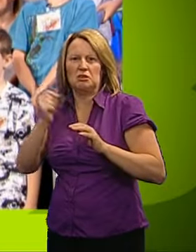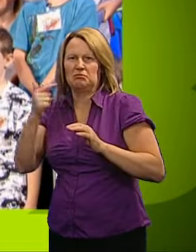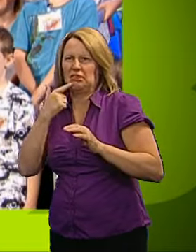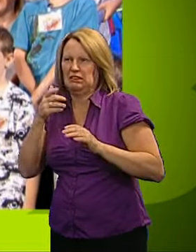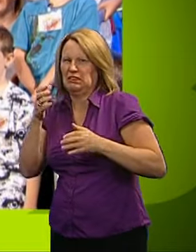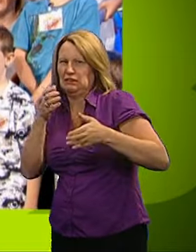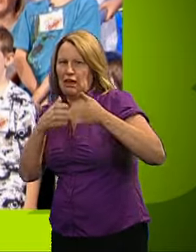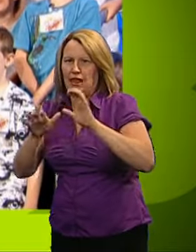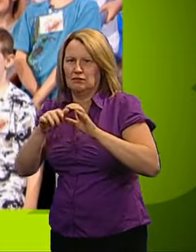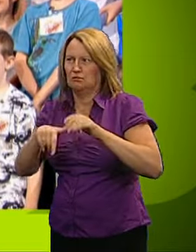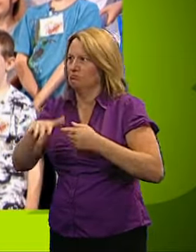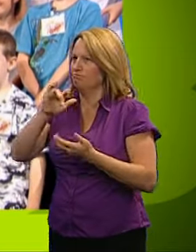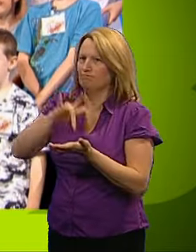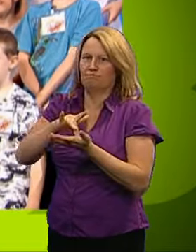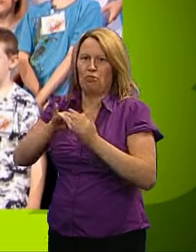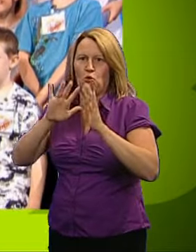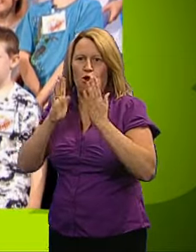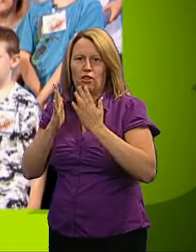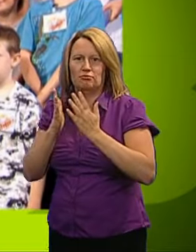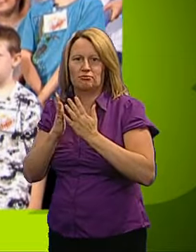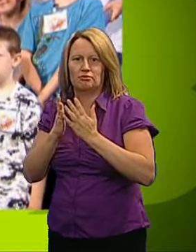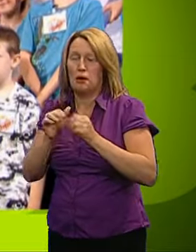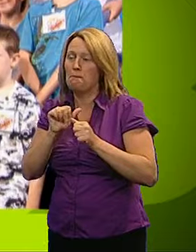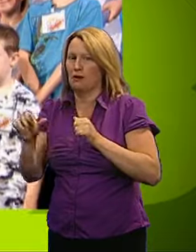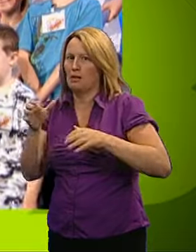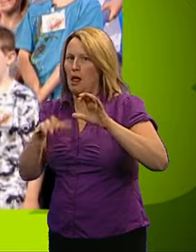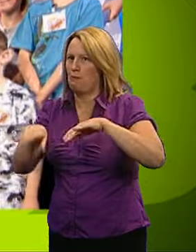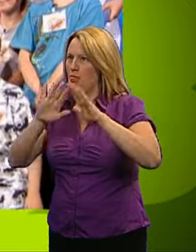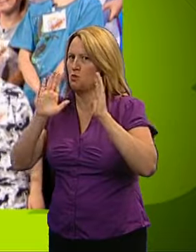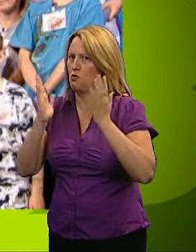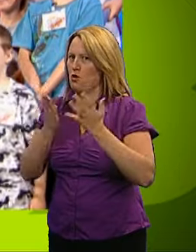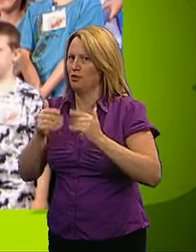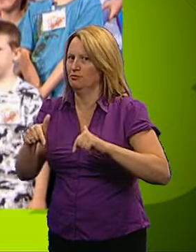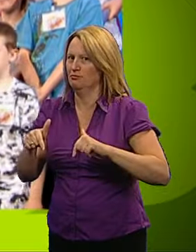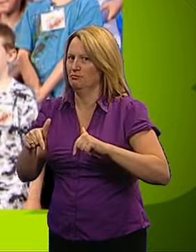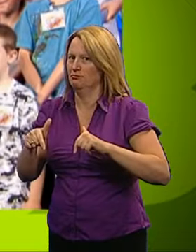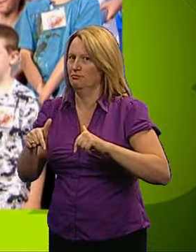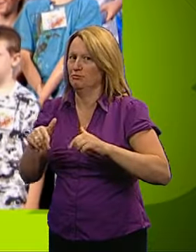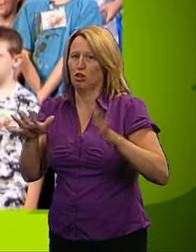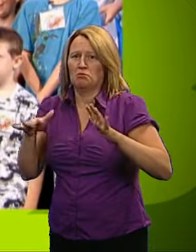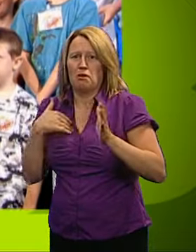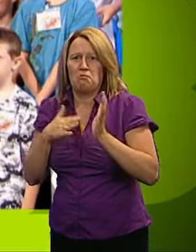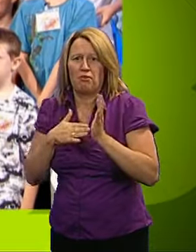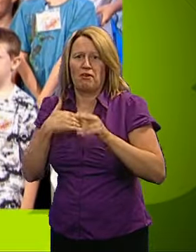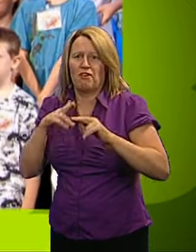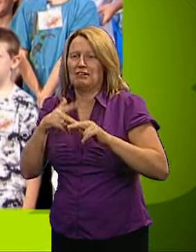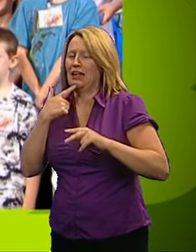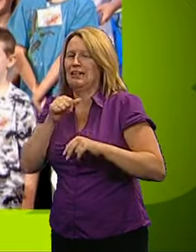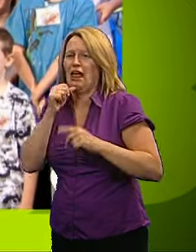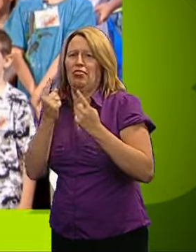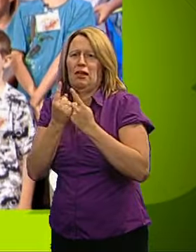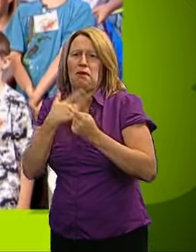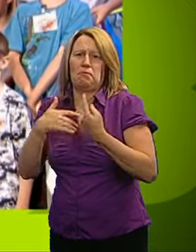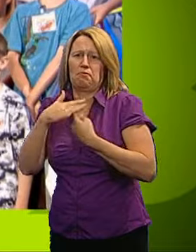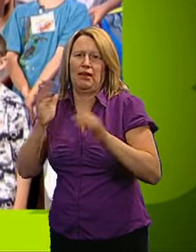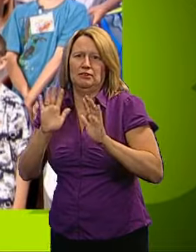the scientific hub of the world. Others say it's the best lab in the world and it's not just my mum and dad saying nice things about